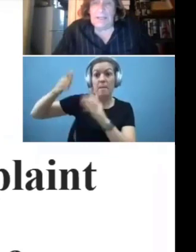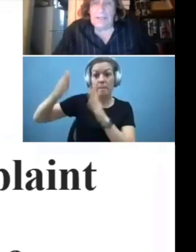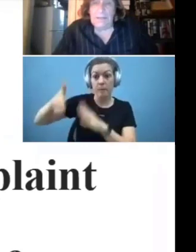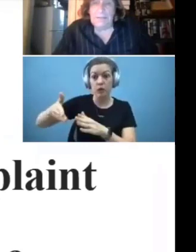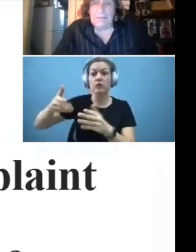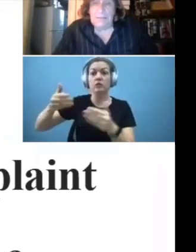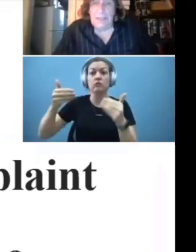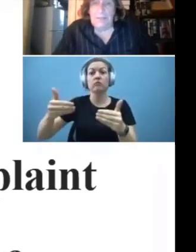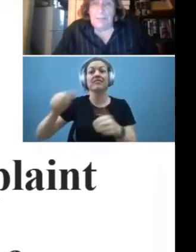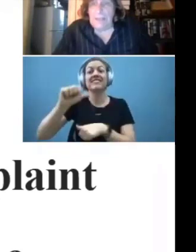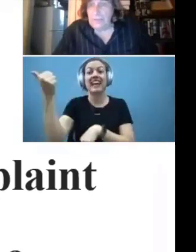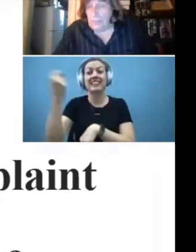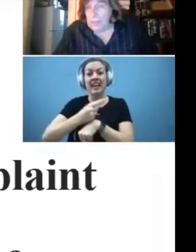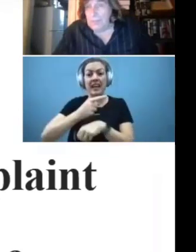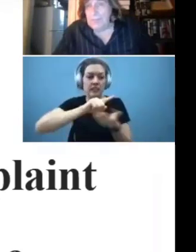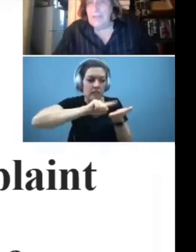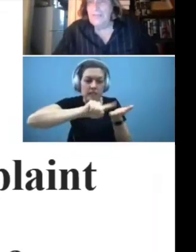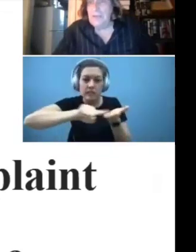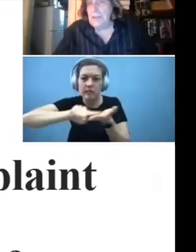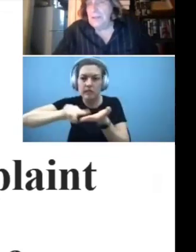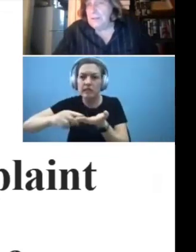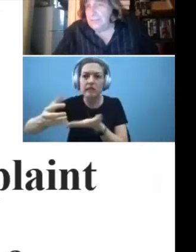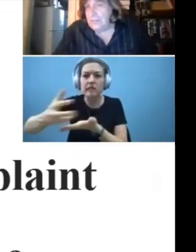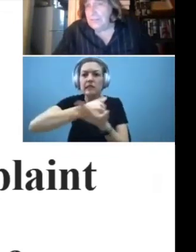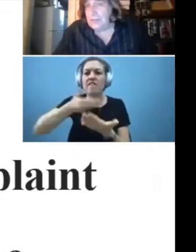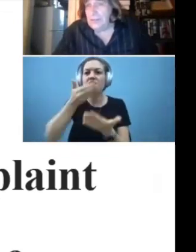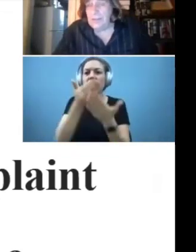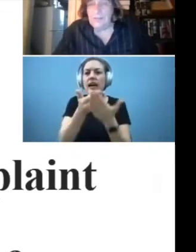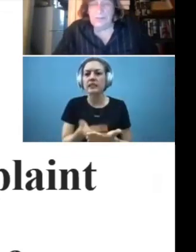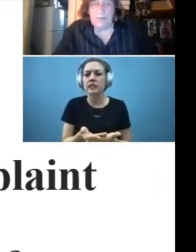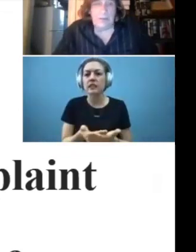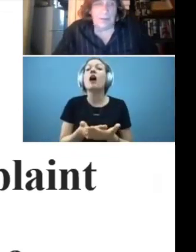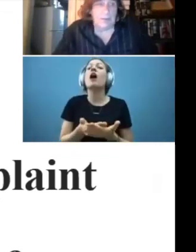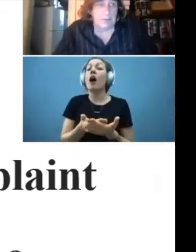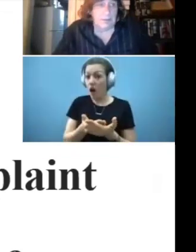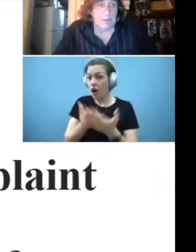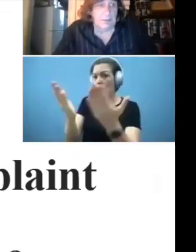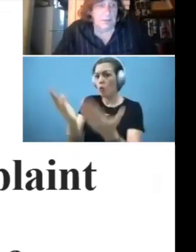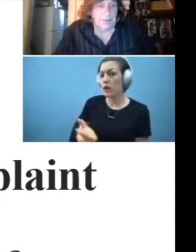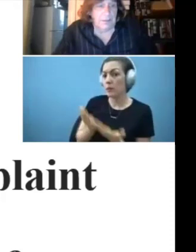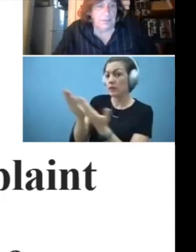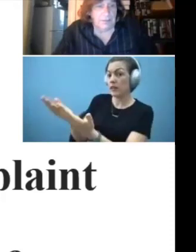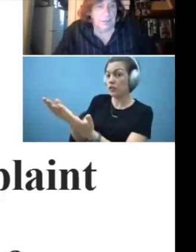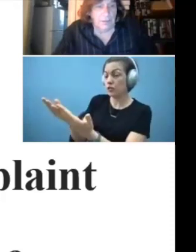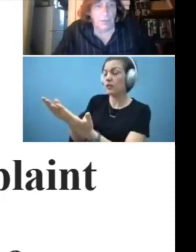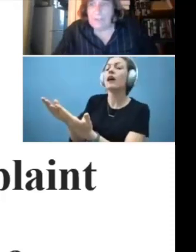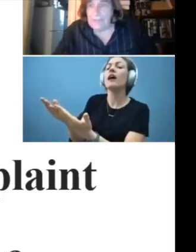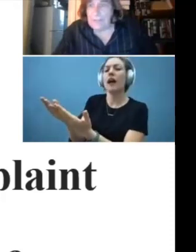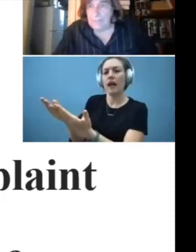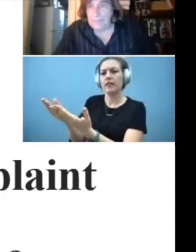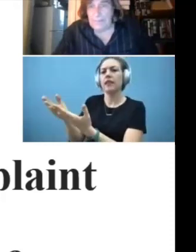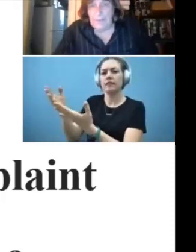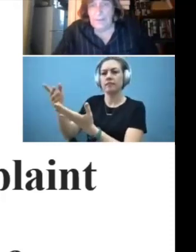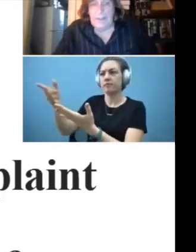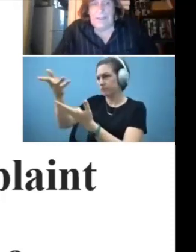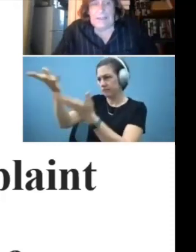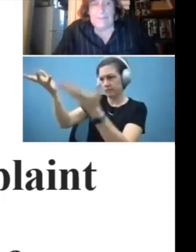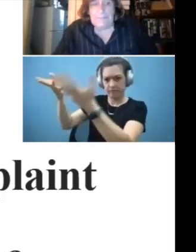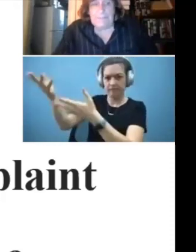and then makes a recommendation and a decision is arrived at.